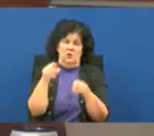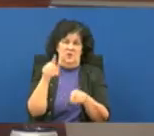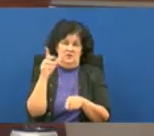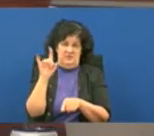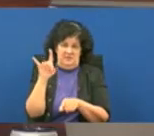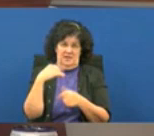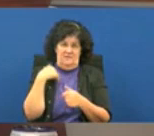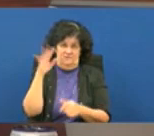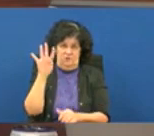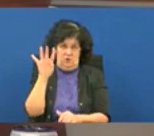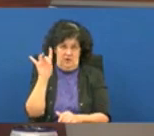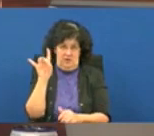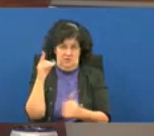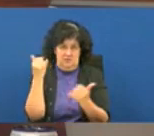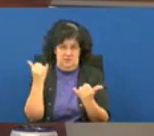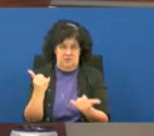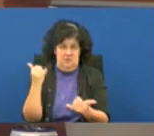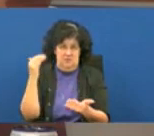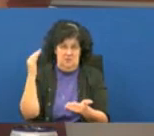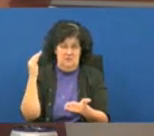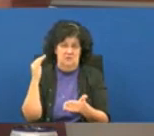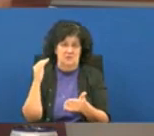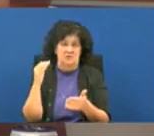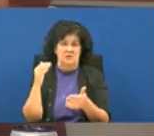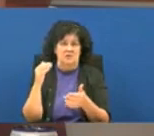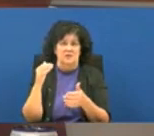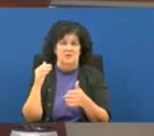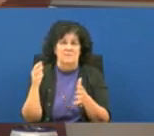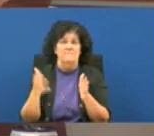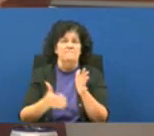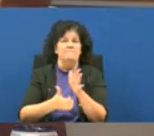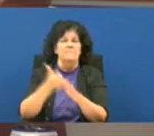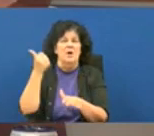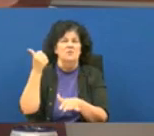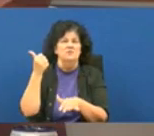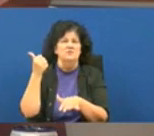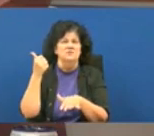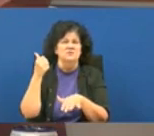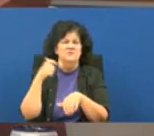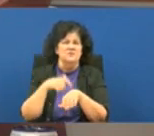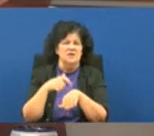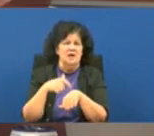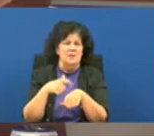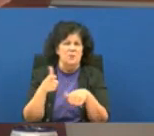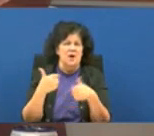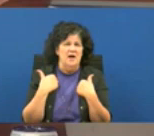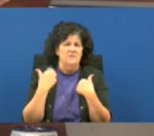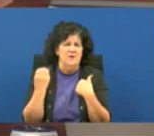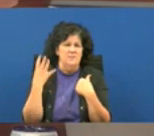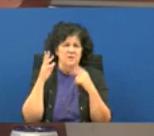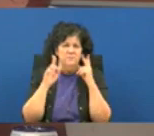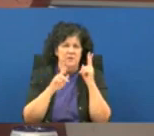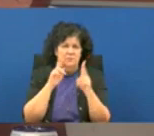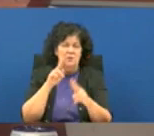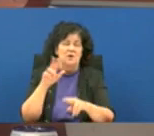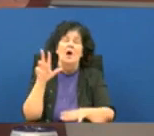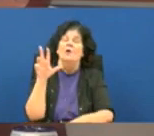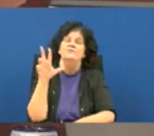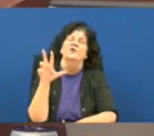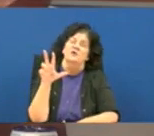and then and so you said the average daily census of 36 38 38